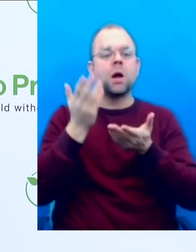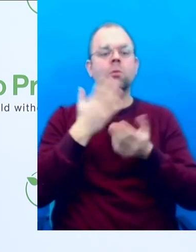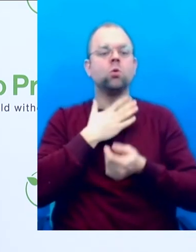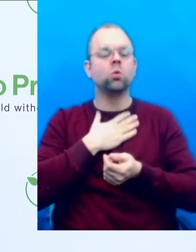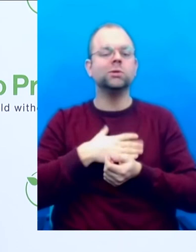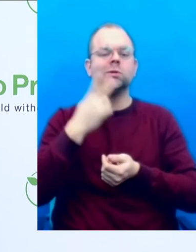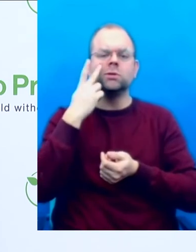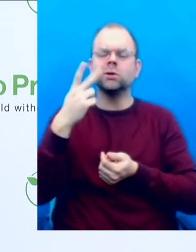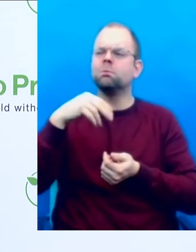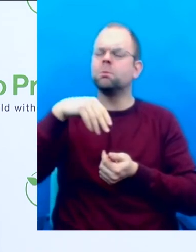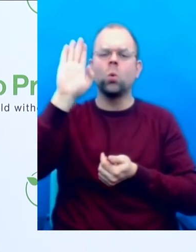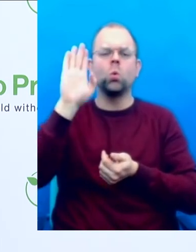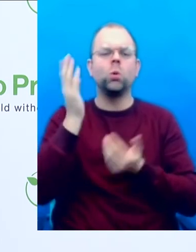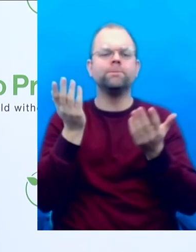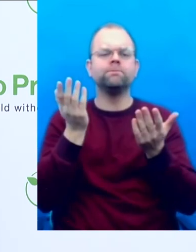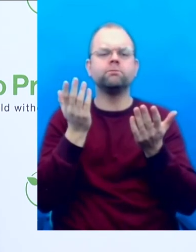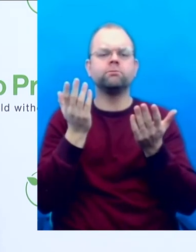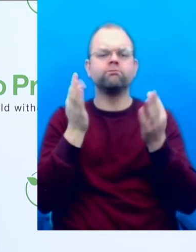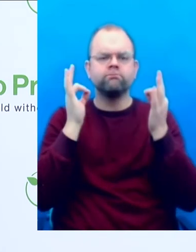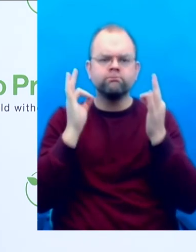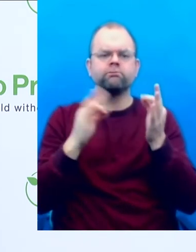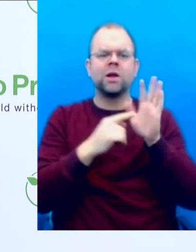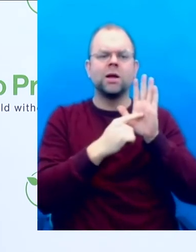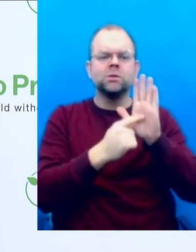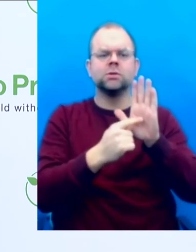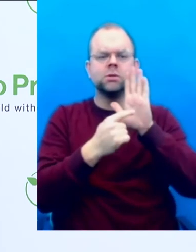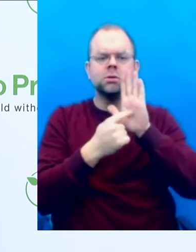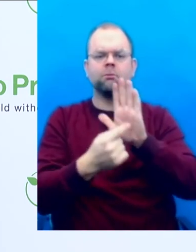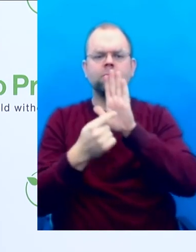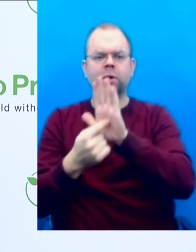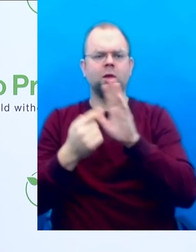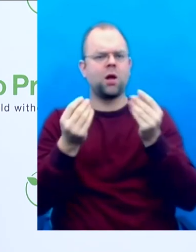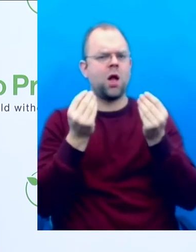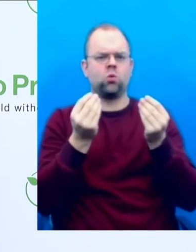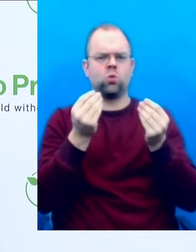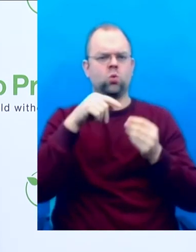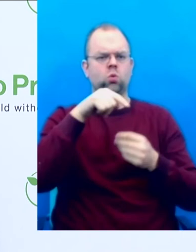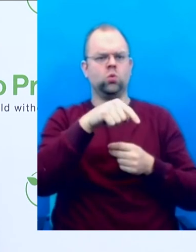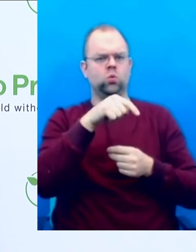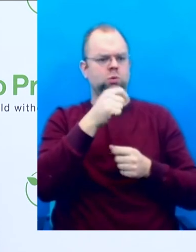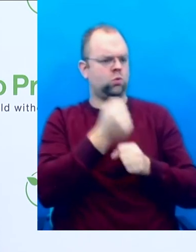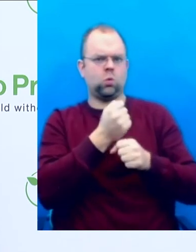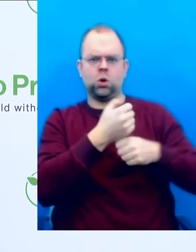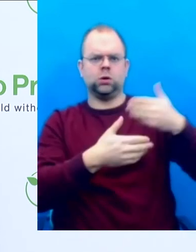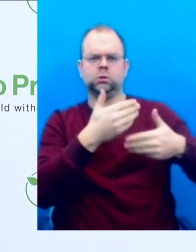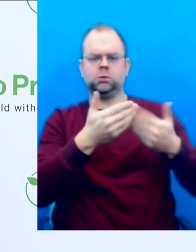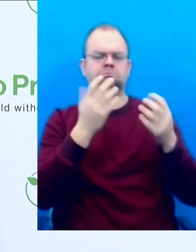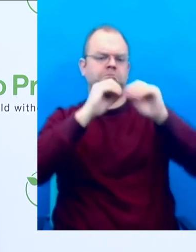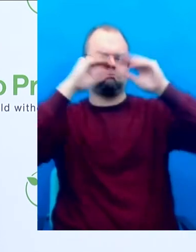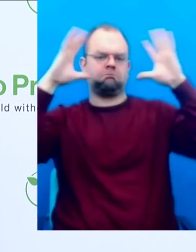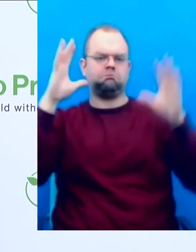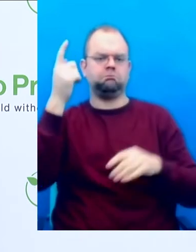So, imagine someone has an accident in a country where Enable.me is working, has